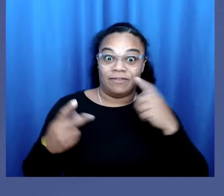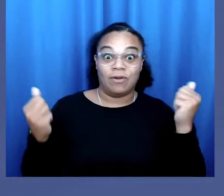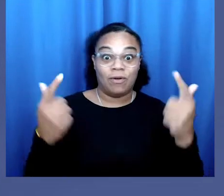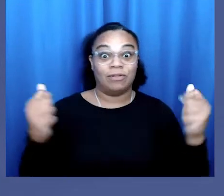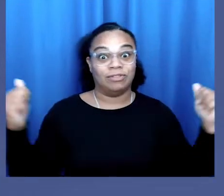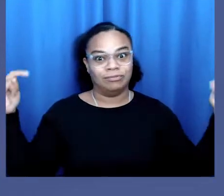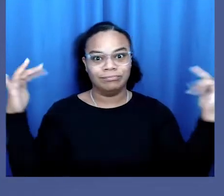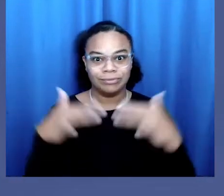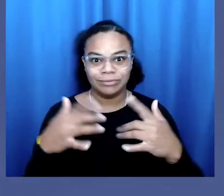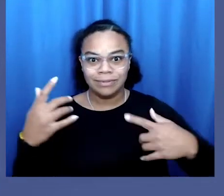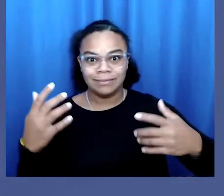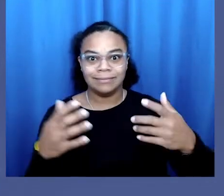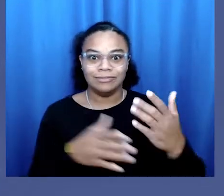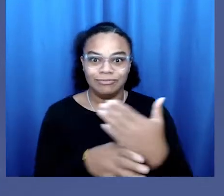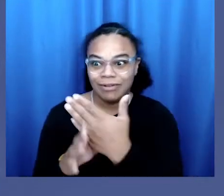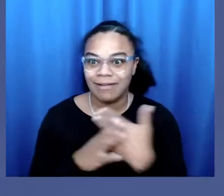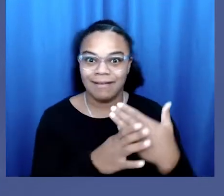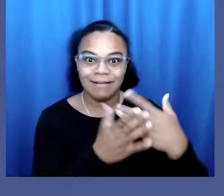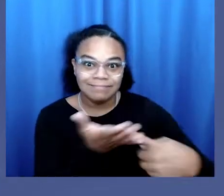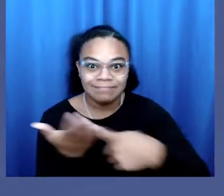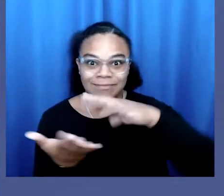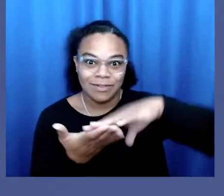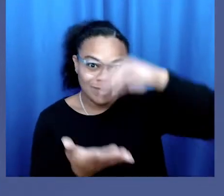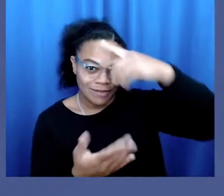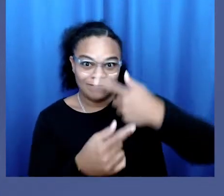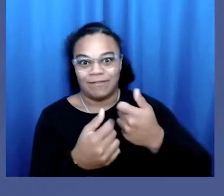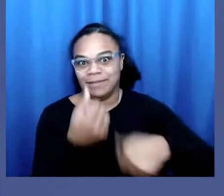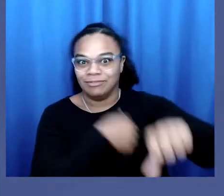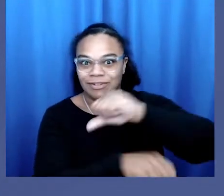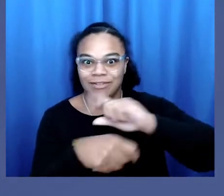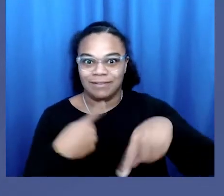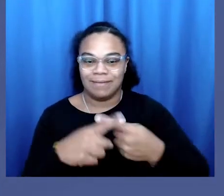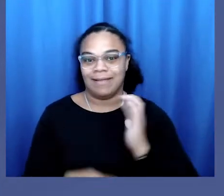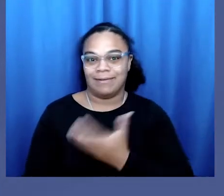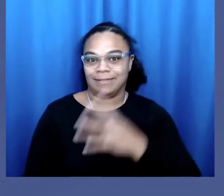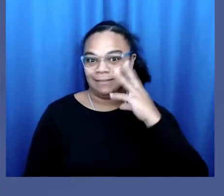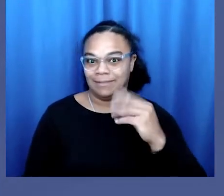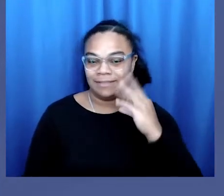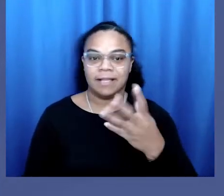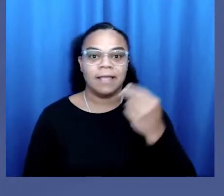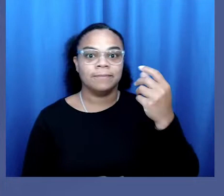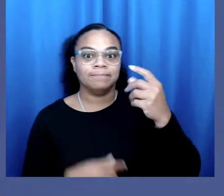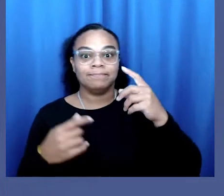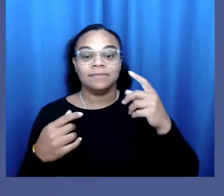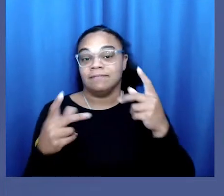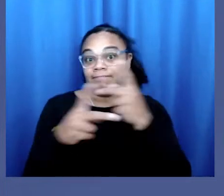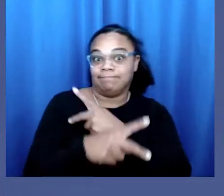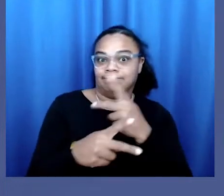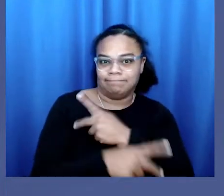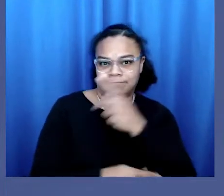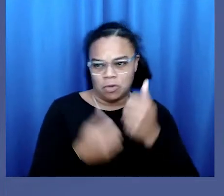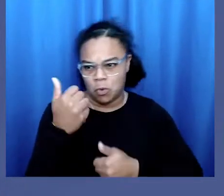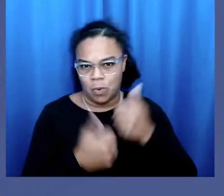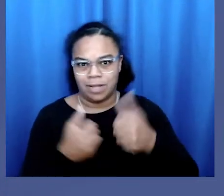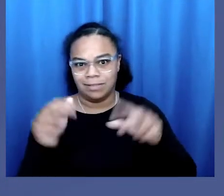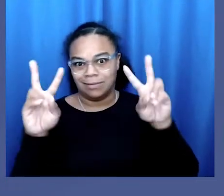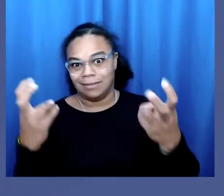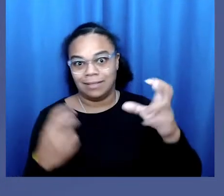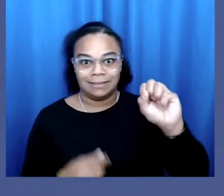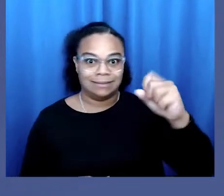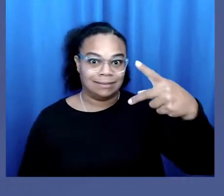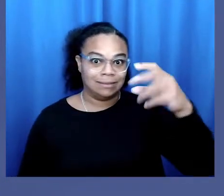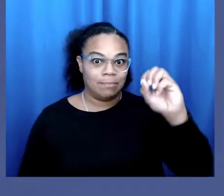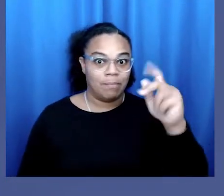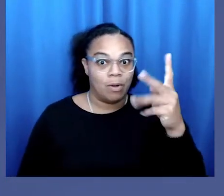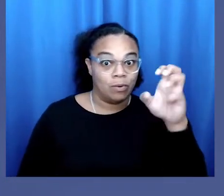all of our different experiences and also identify which spokes off the hub, off of the issue of sex work. We felt